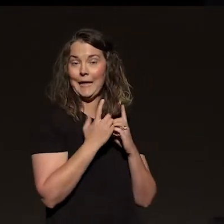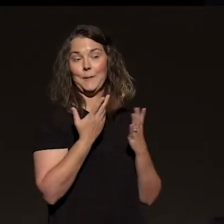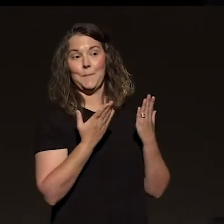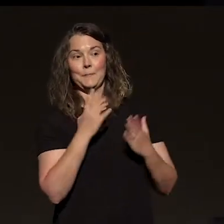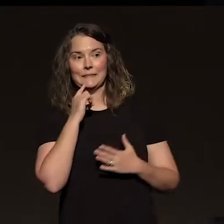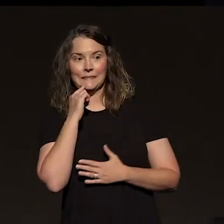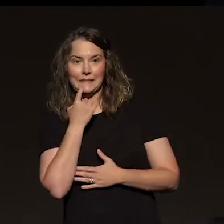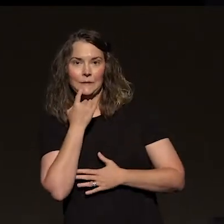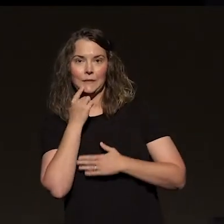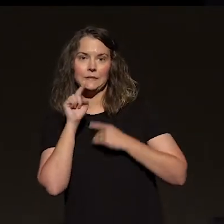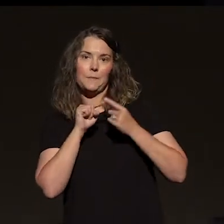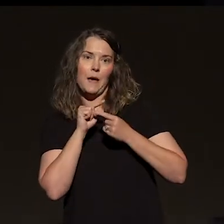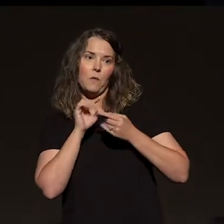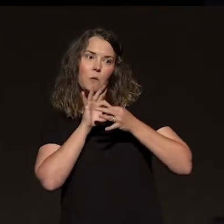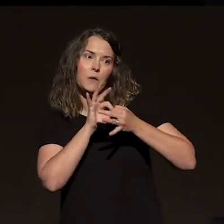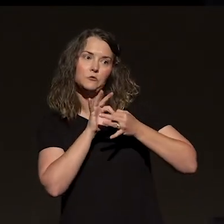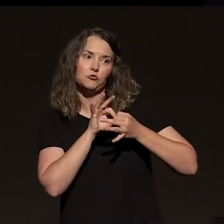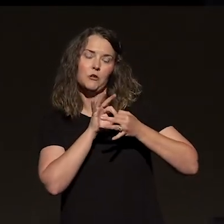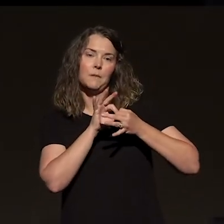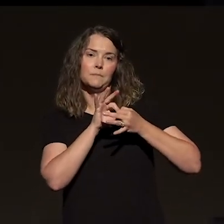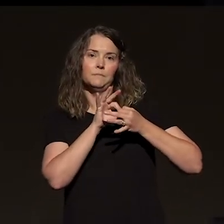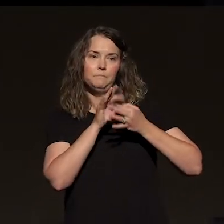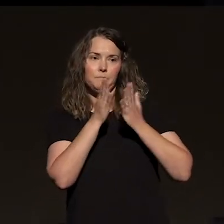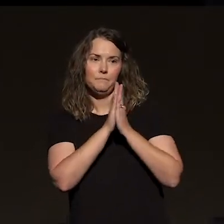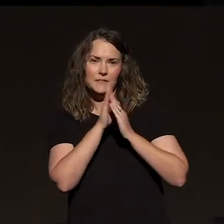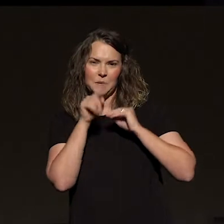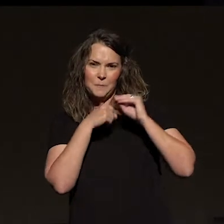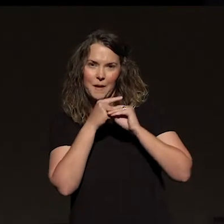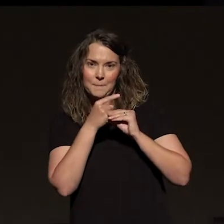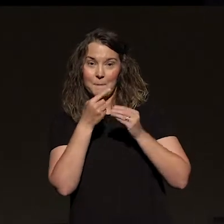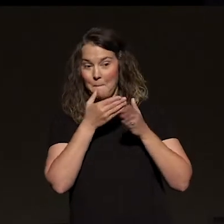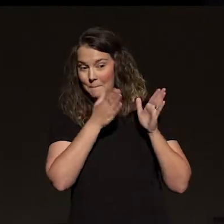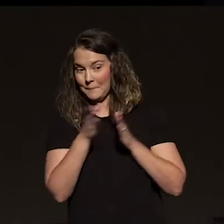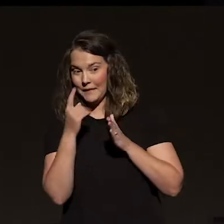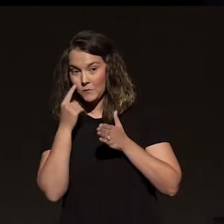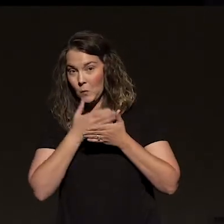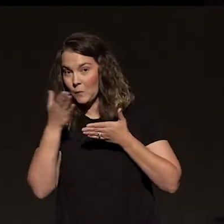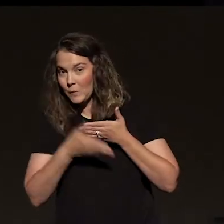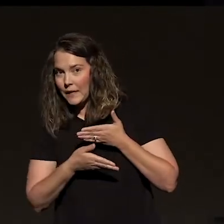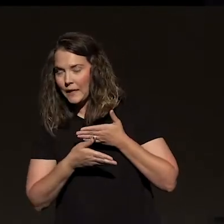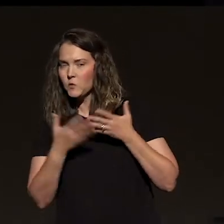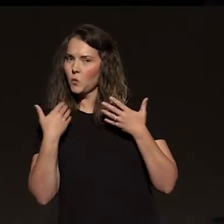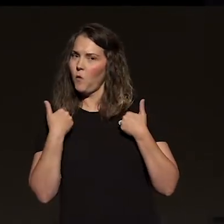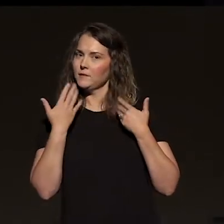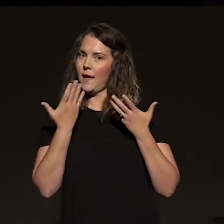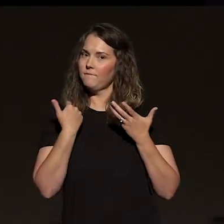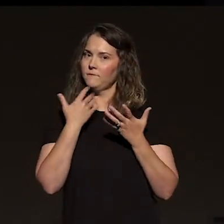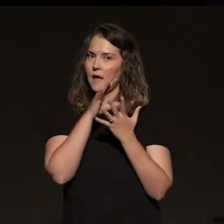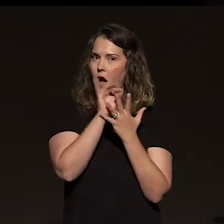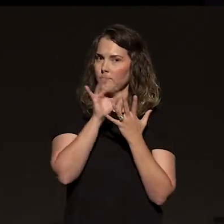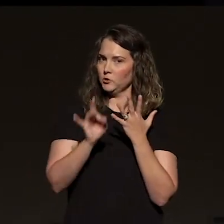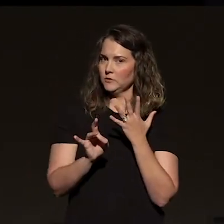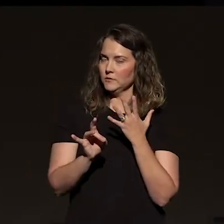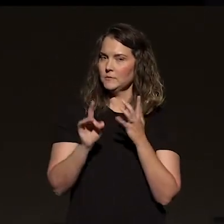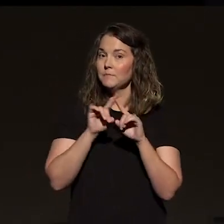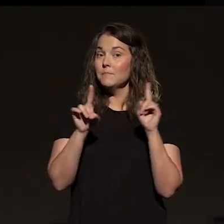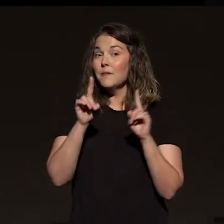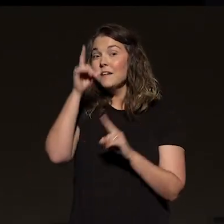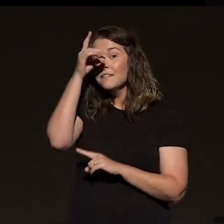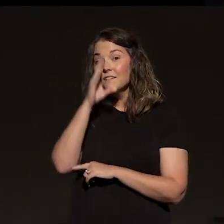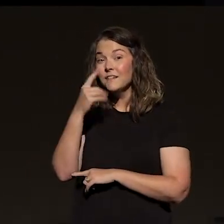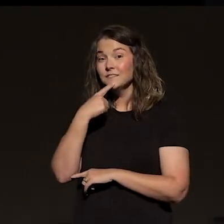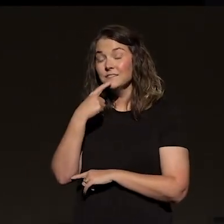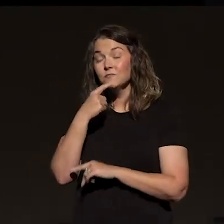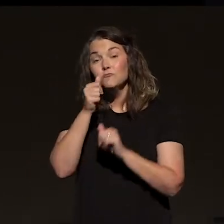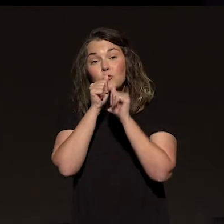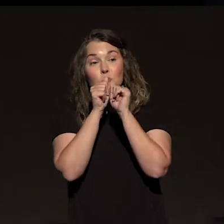more serious in the relationship or asking about plans for the weekend, you try to keep your options open. But Jesus said, listen, you're blessed whenever you're so locked down